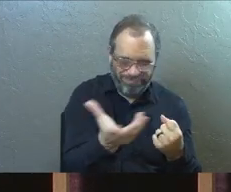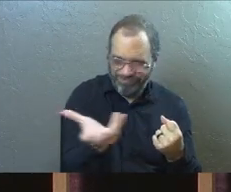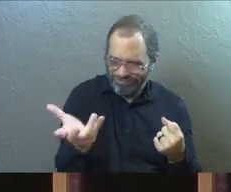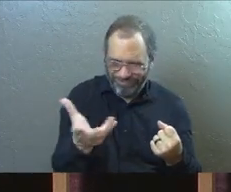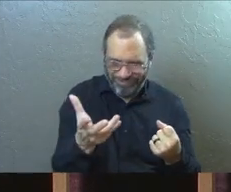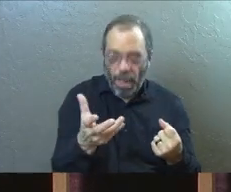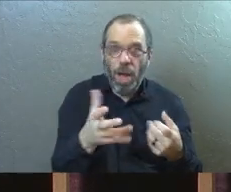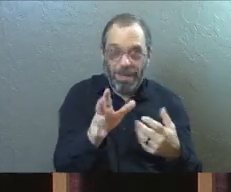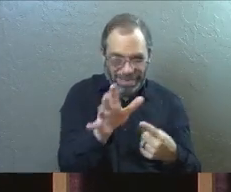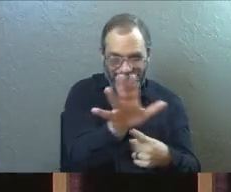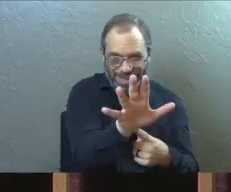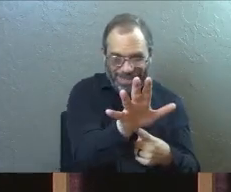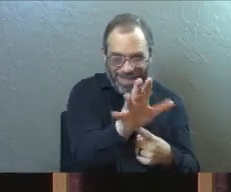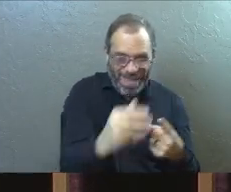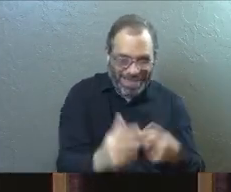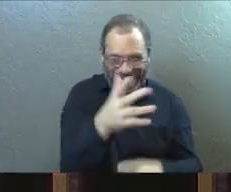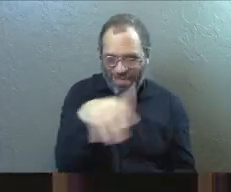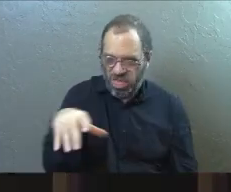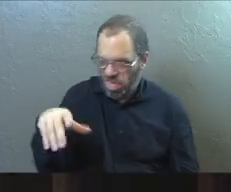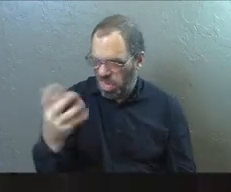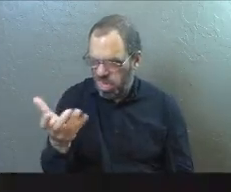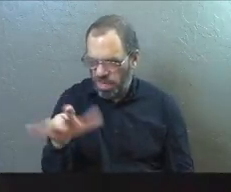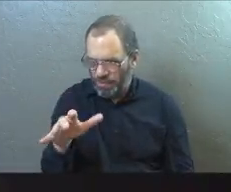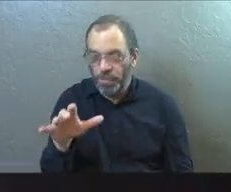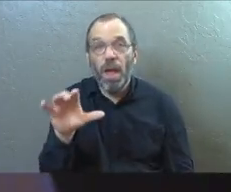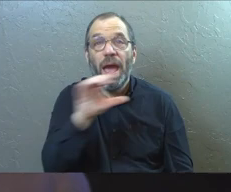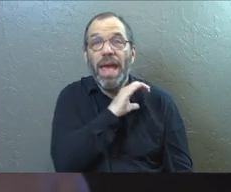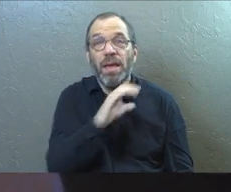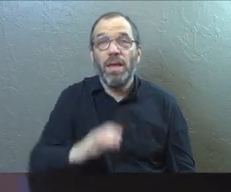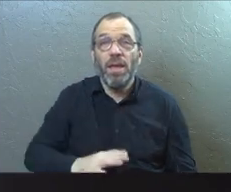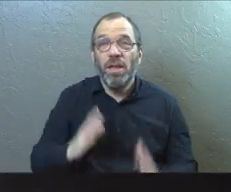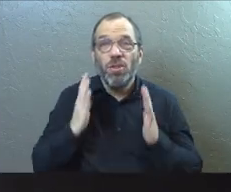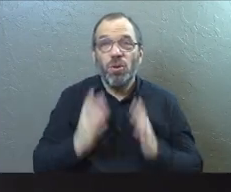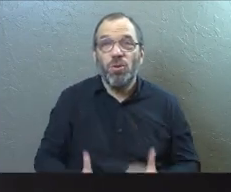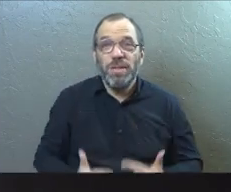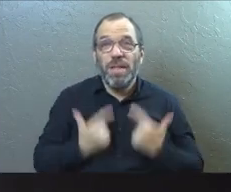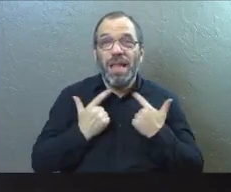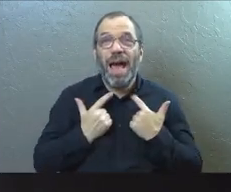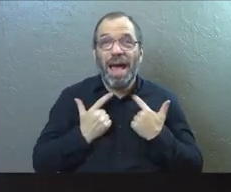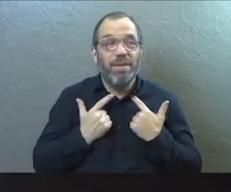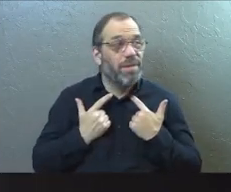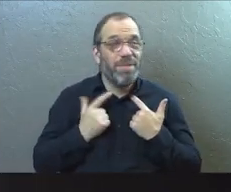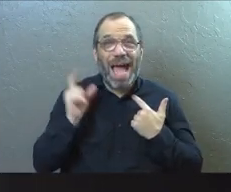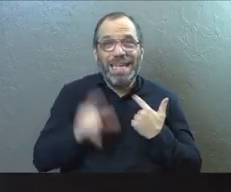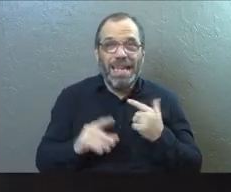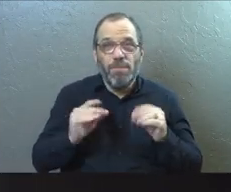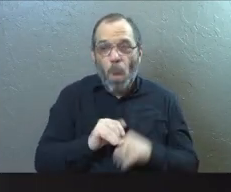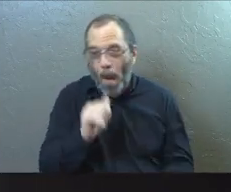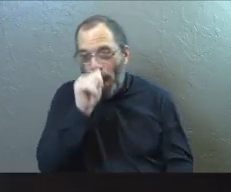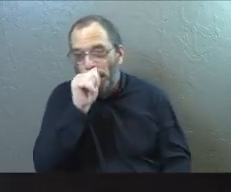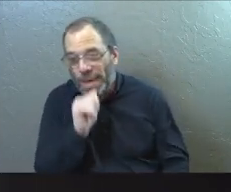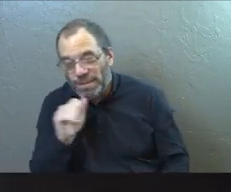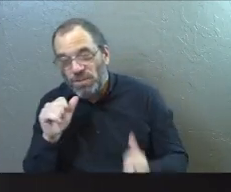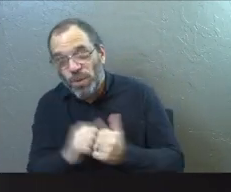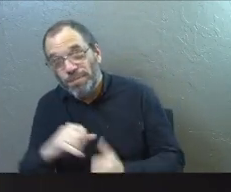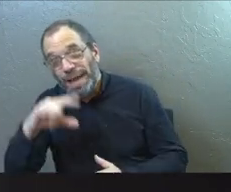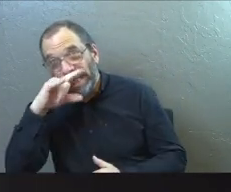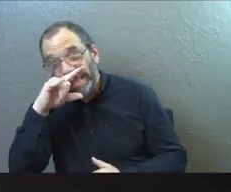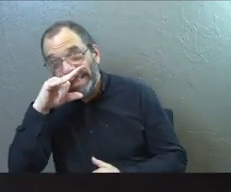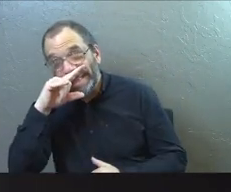And sometimes in the Christian life, we're like, I need more patience with my kids.